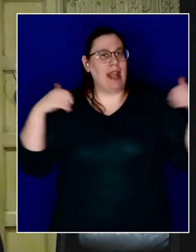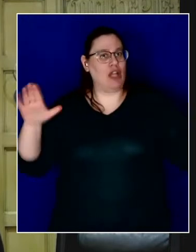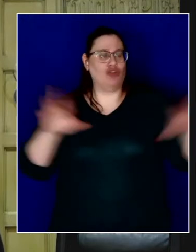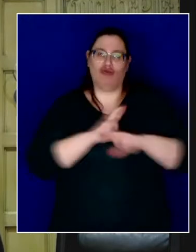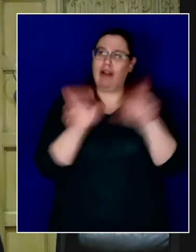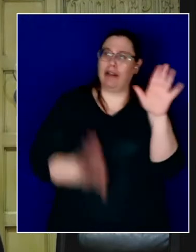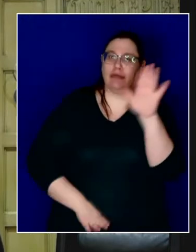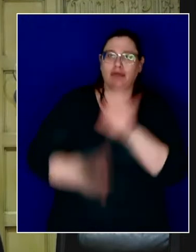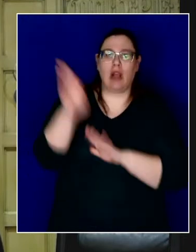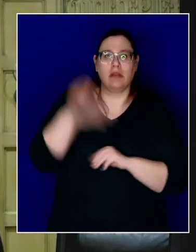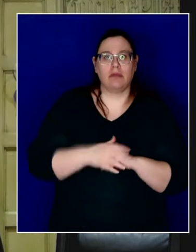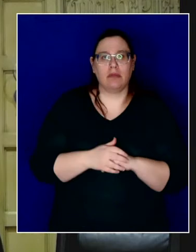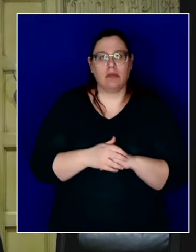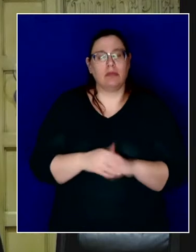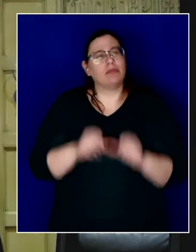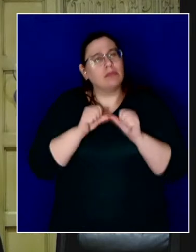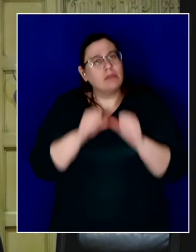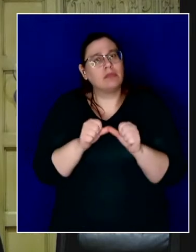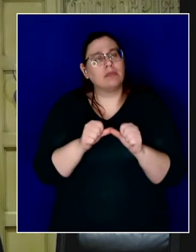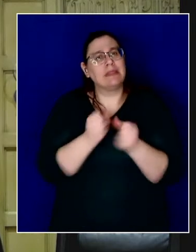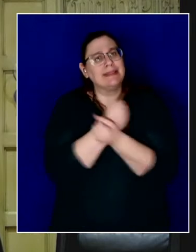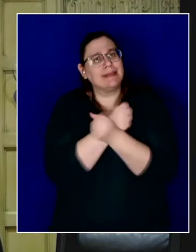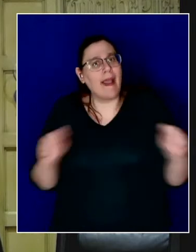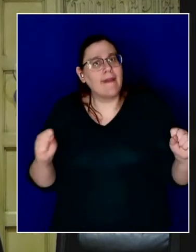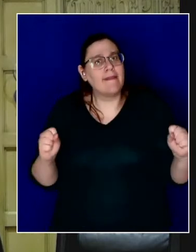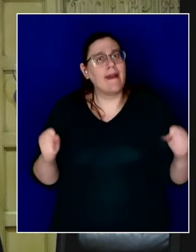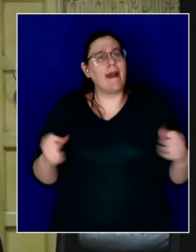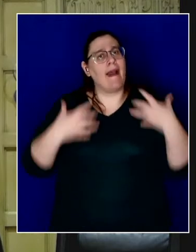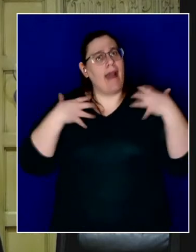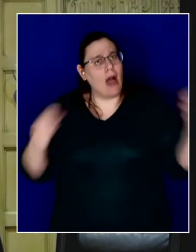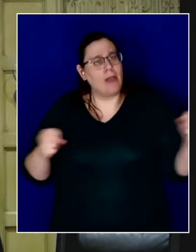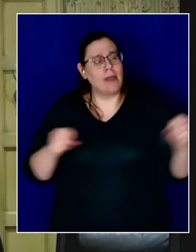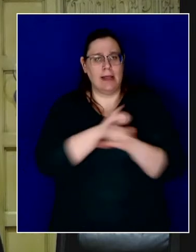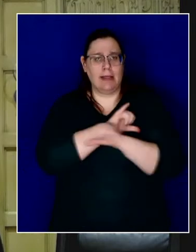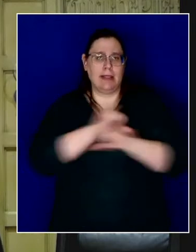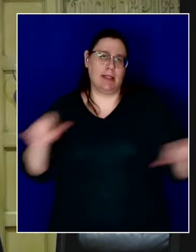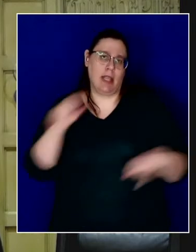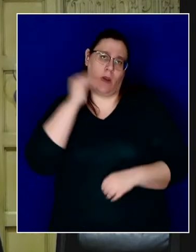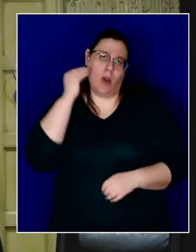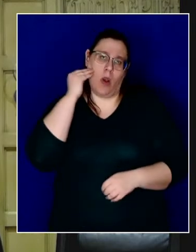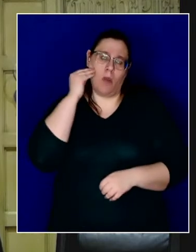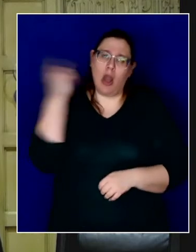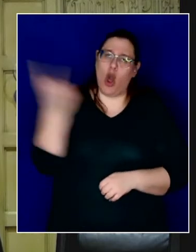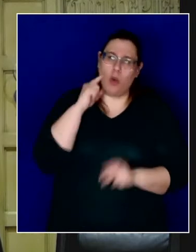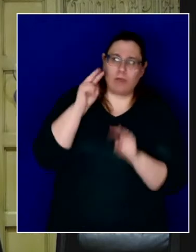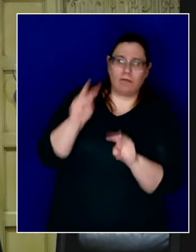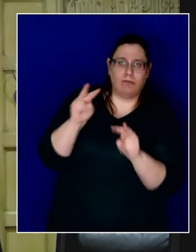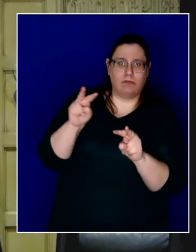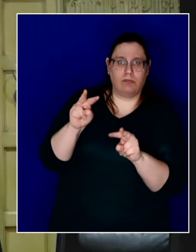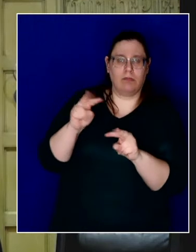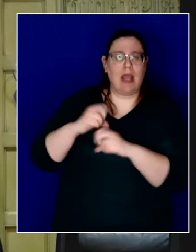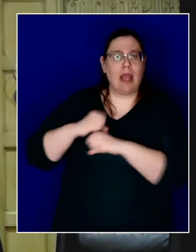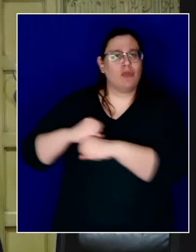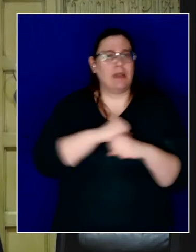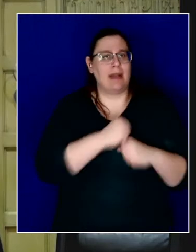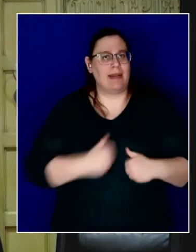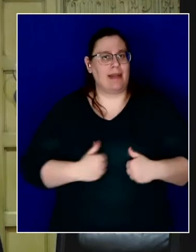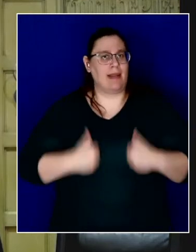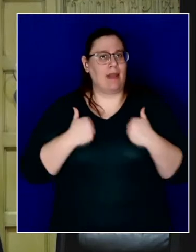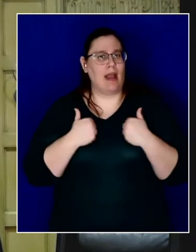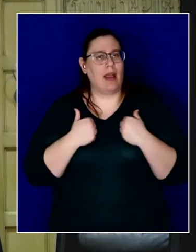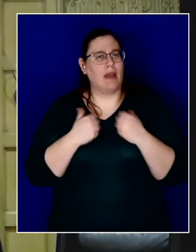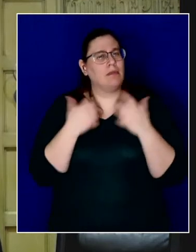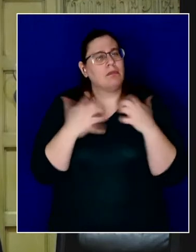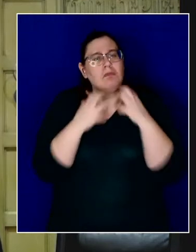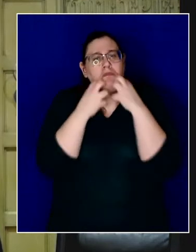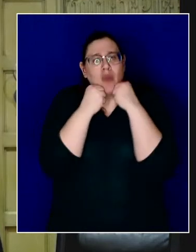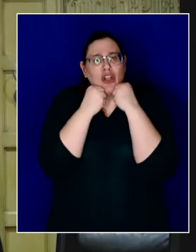so continue to stay safe and stay healthy and stay home and stay vigilant in protecting the life that is so precious